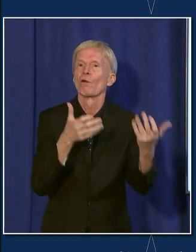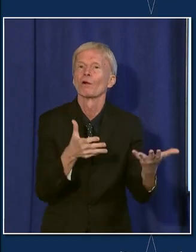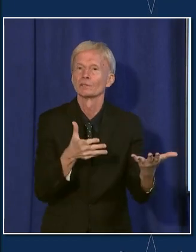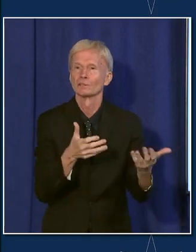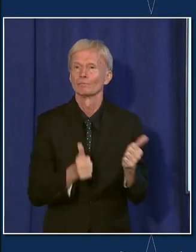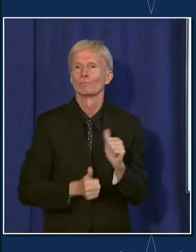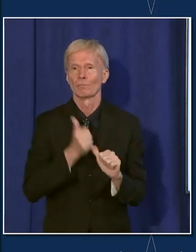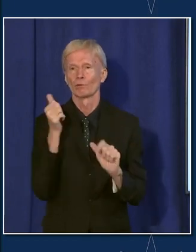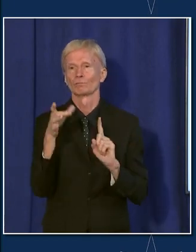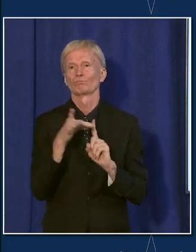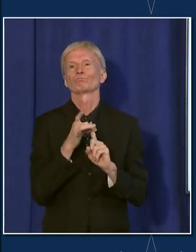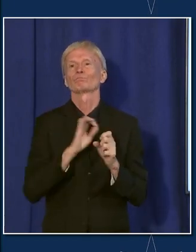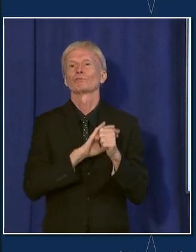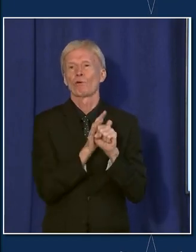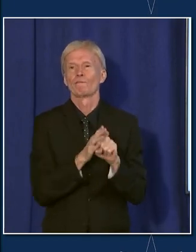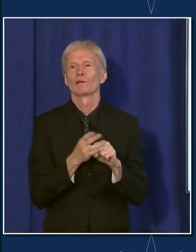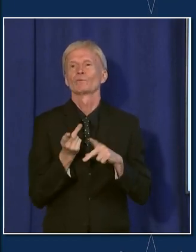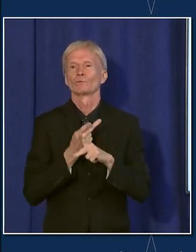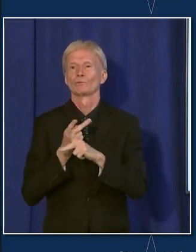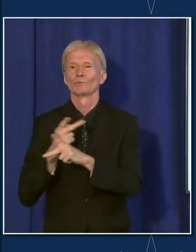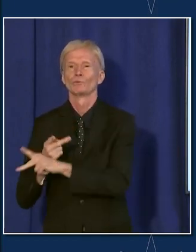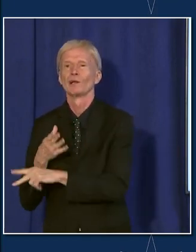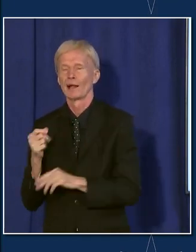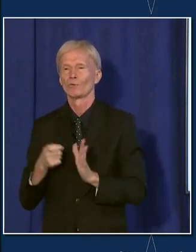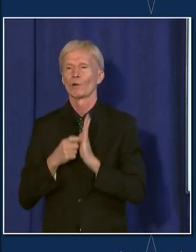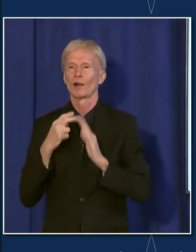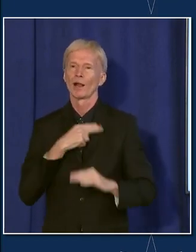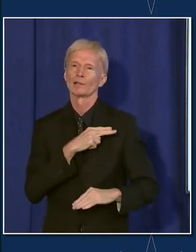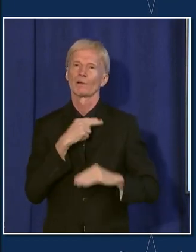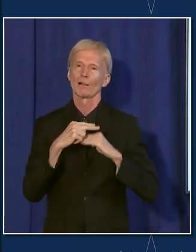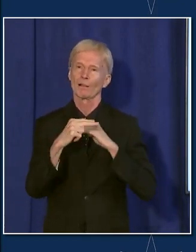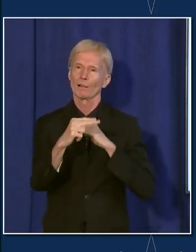our COVID cases, and then definitely the hospitalizations and deaths.